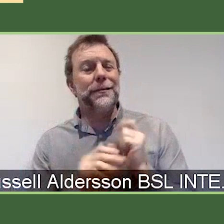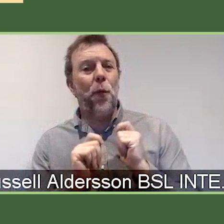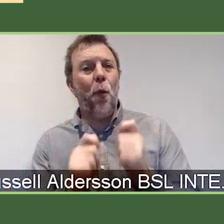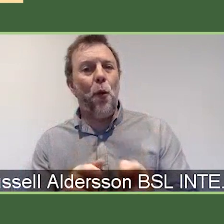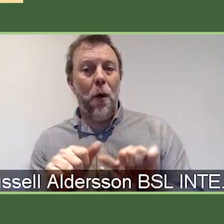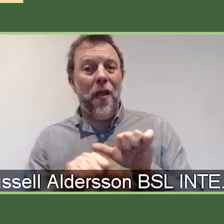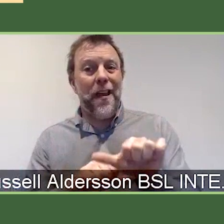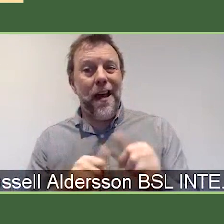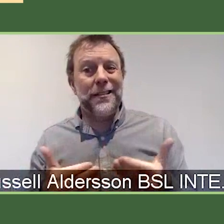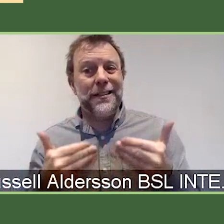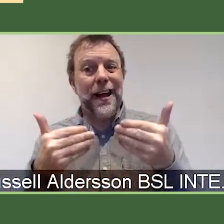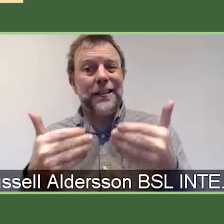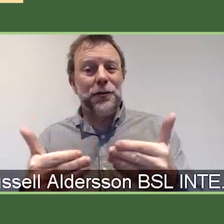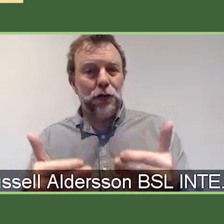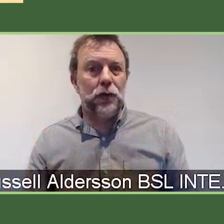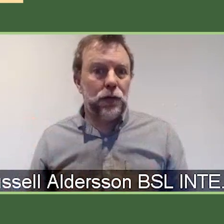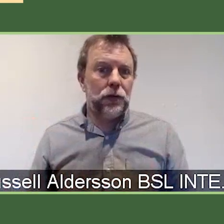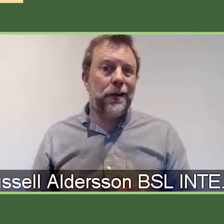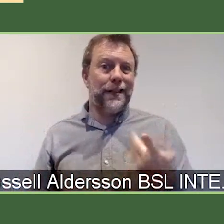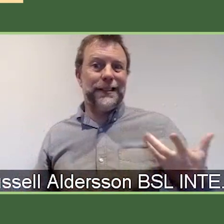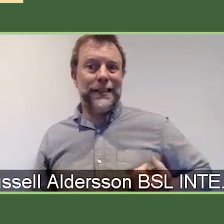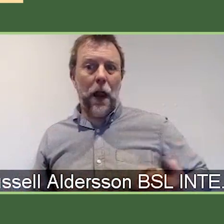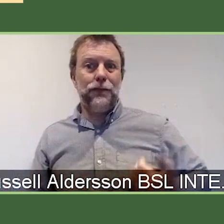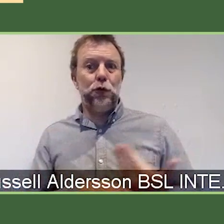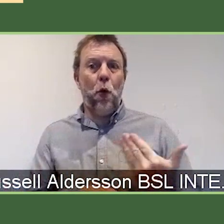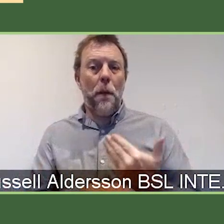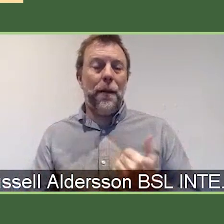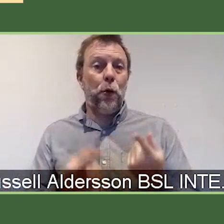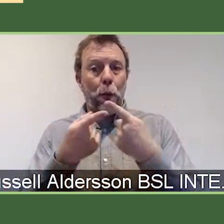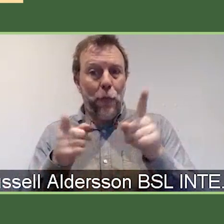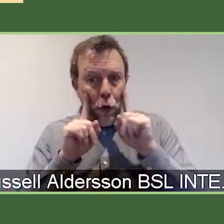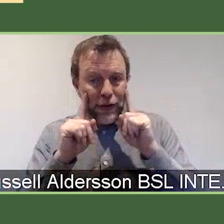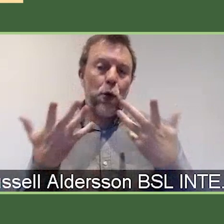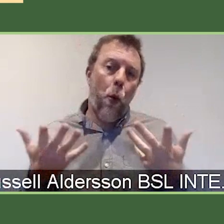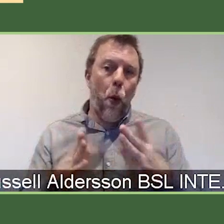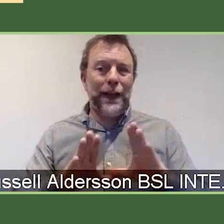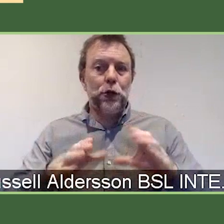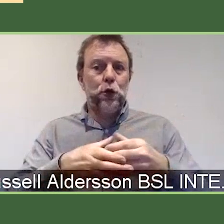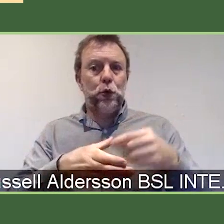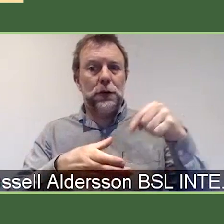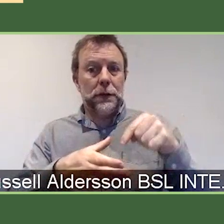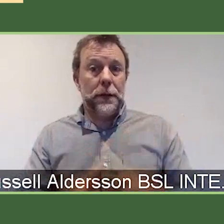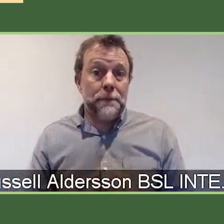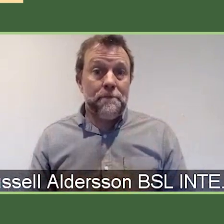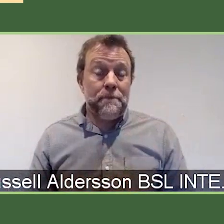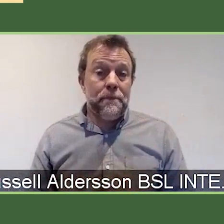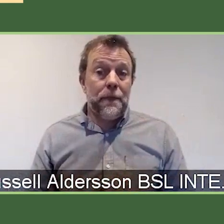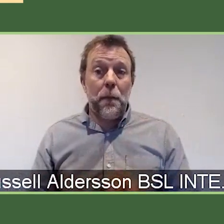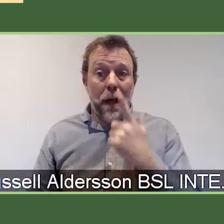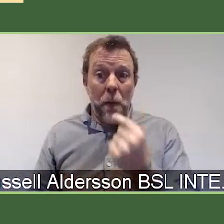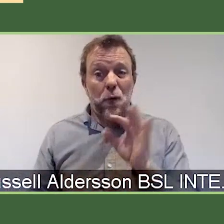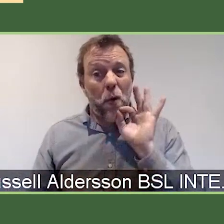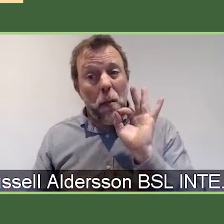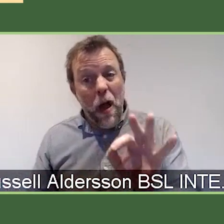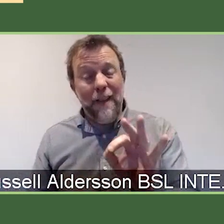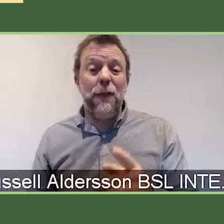stage is a salaried post at a university or institution where you would be able to apply for